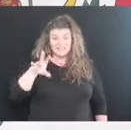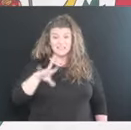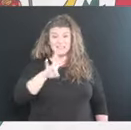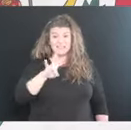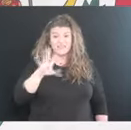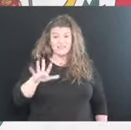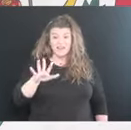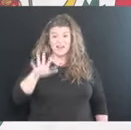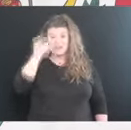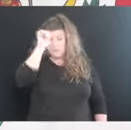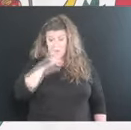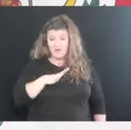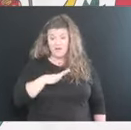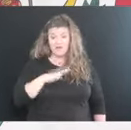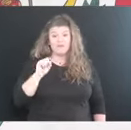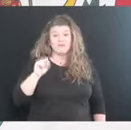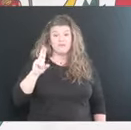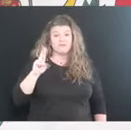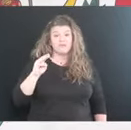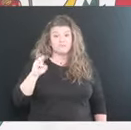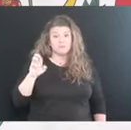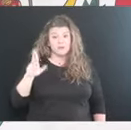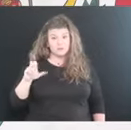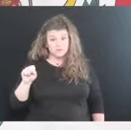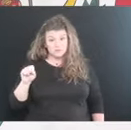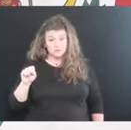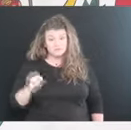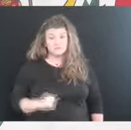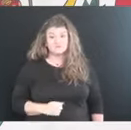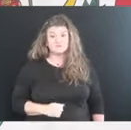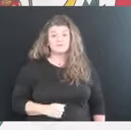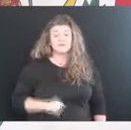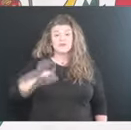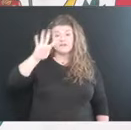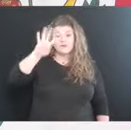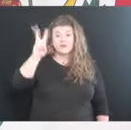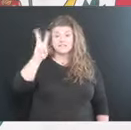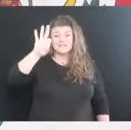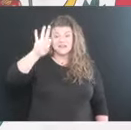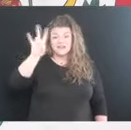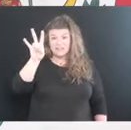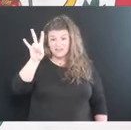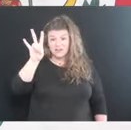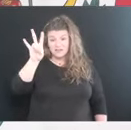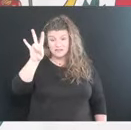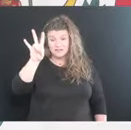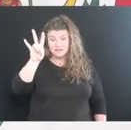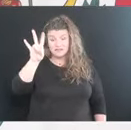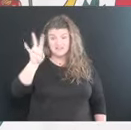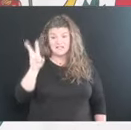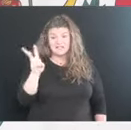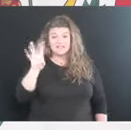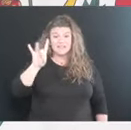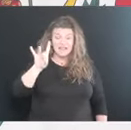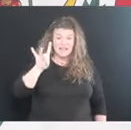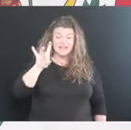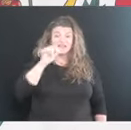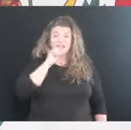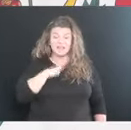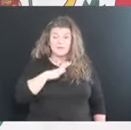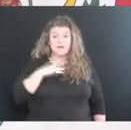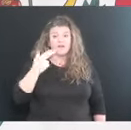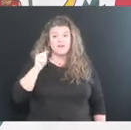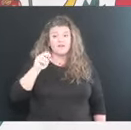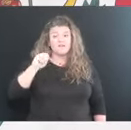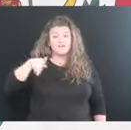75 year old male from Summers County. The 4,697 death a 68 year old female from